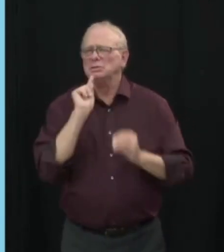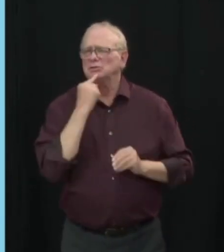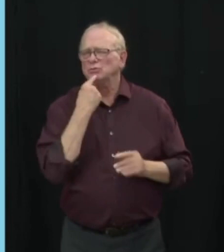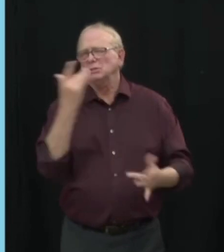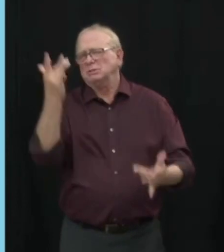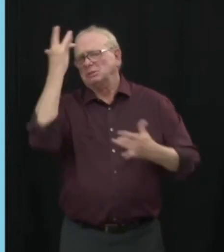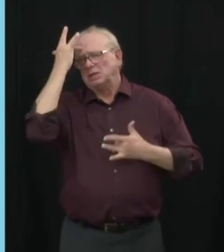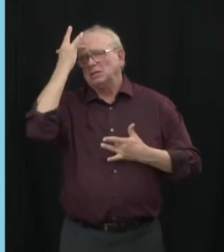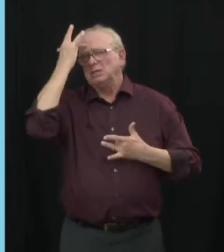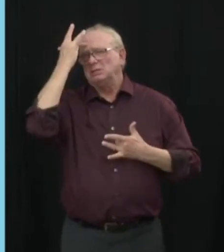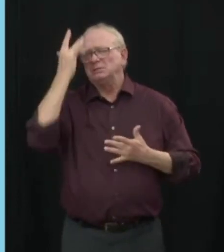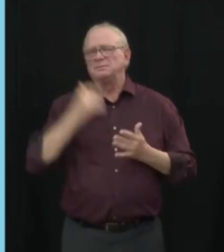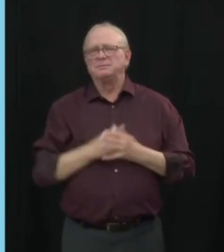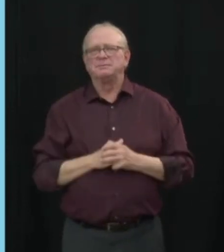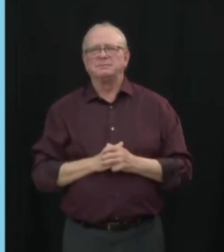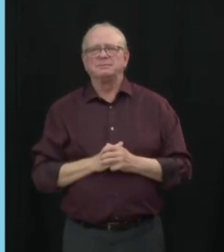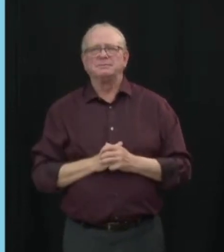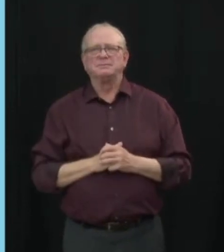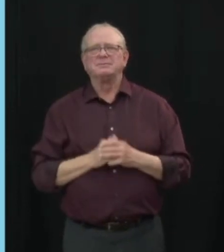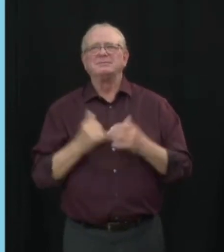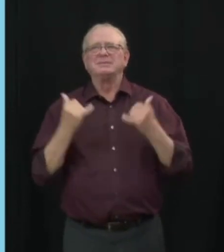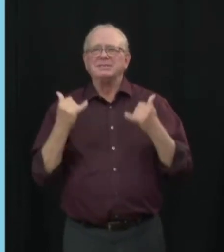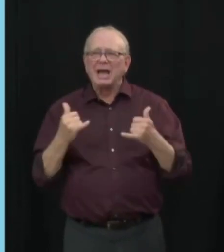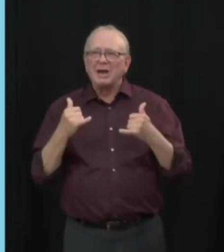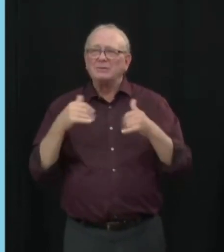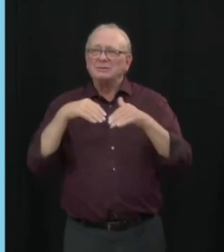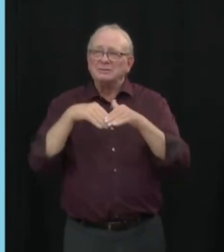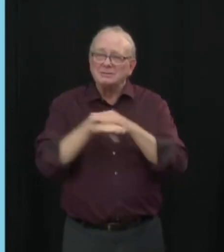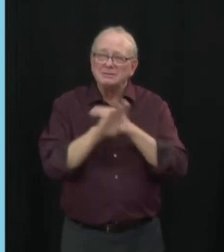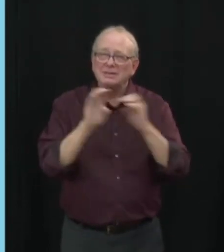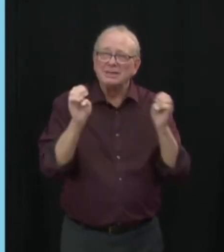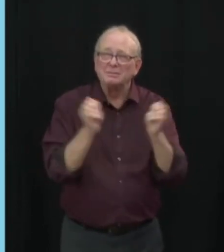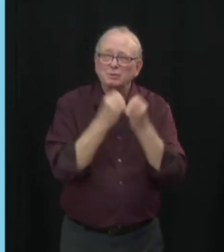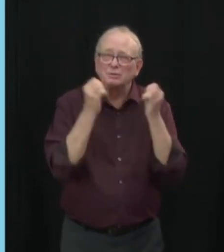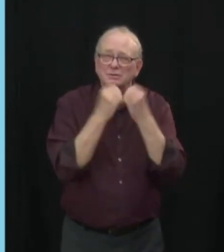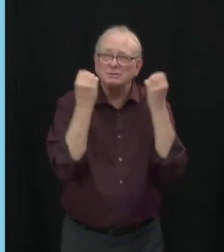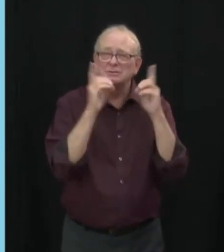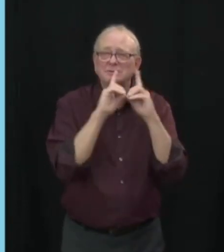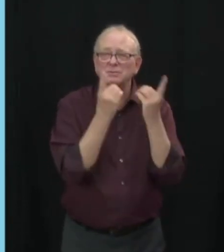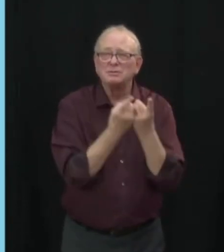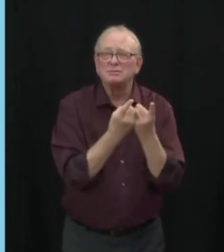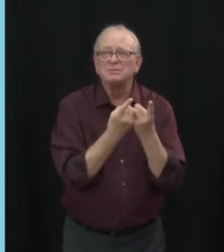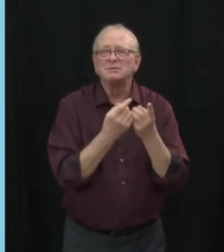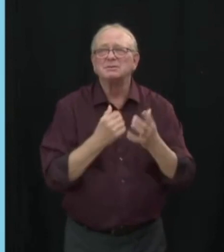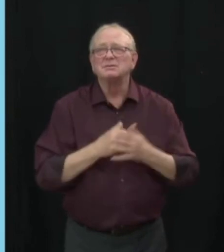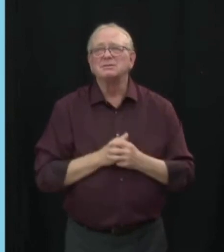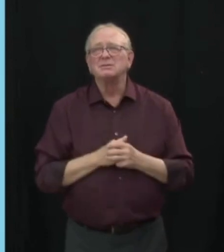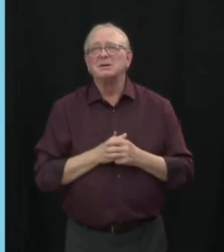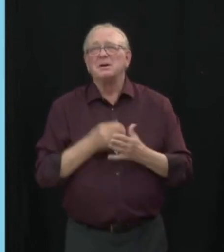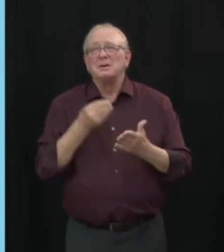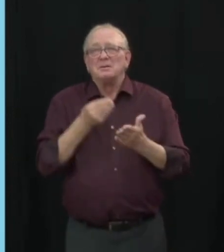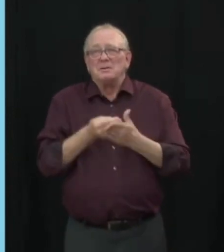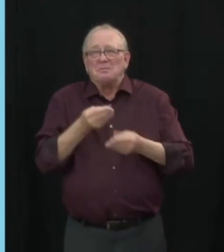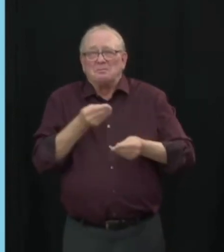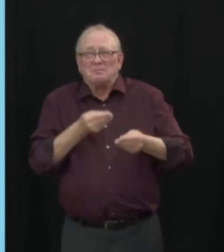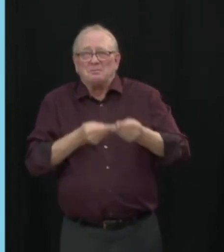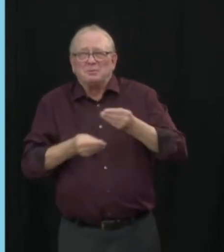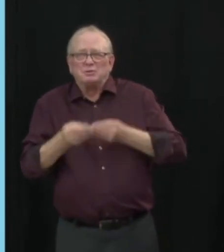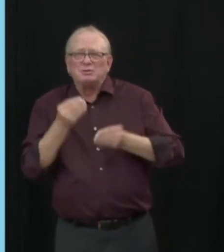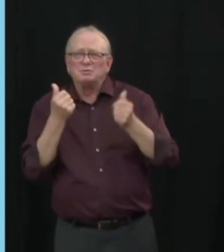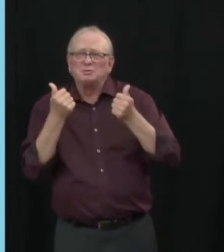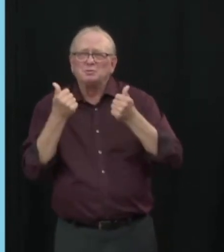has gone up and then now they're coming into the emergency departments. So one of the things that we are doing with our budget is working to expand capacity